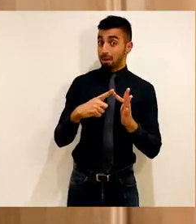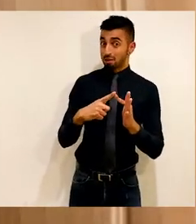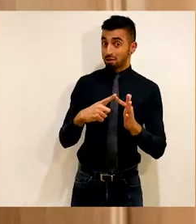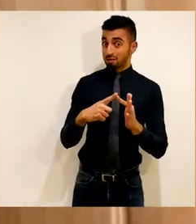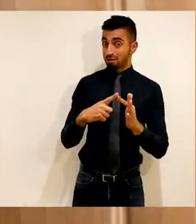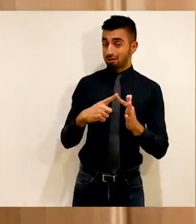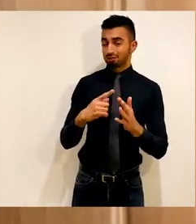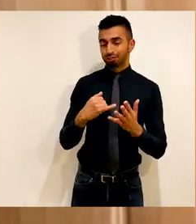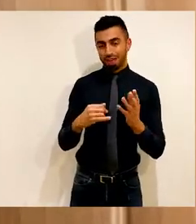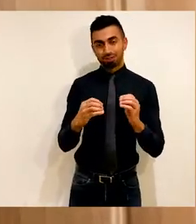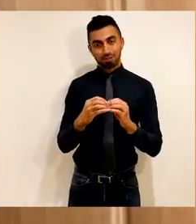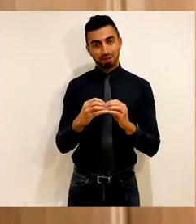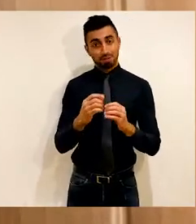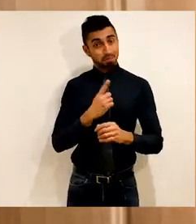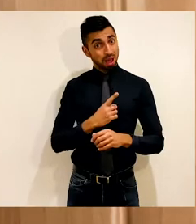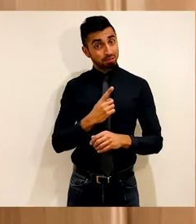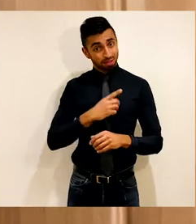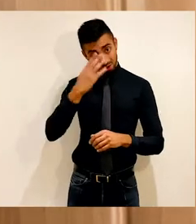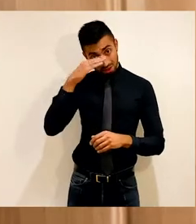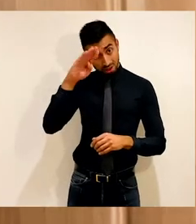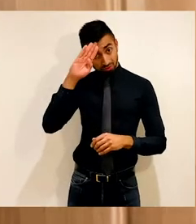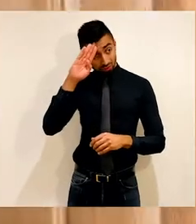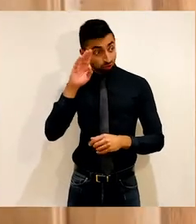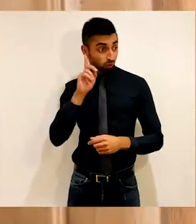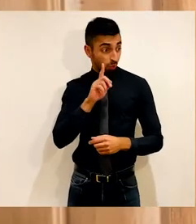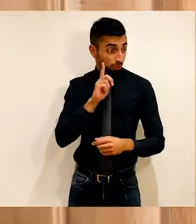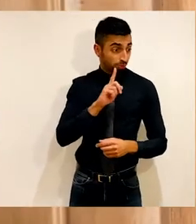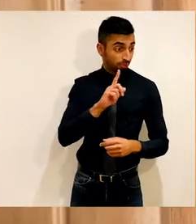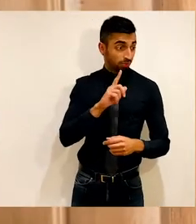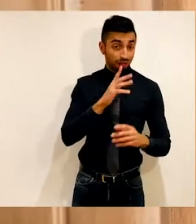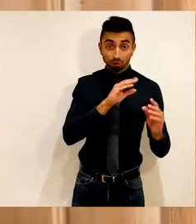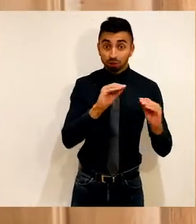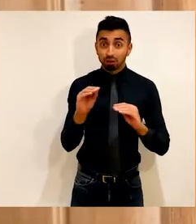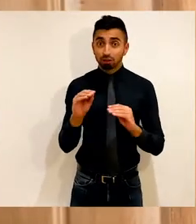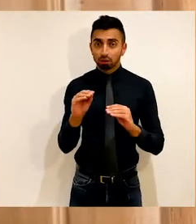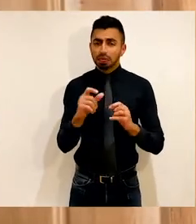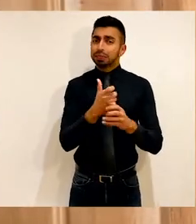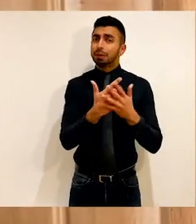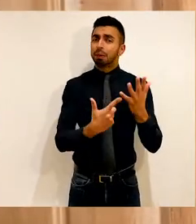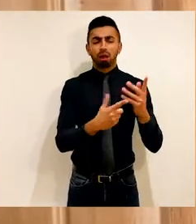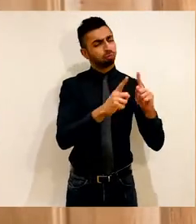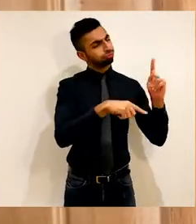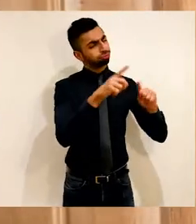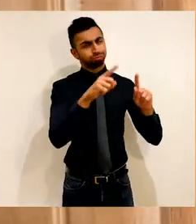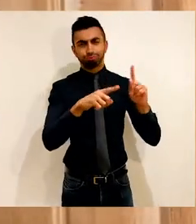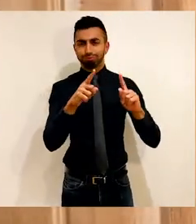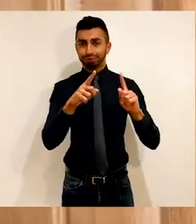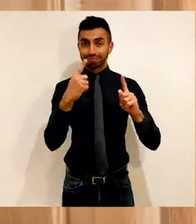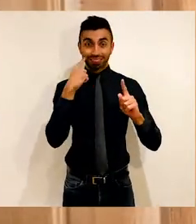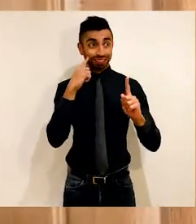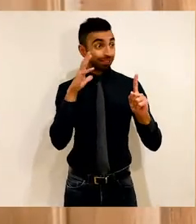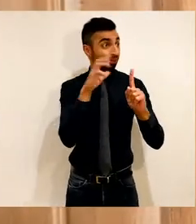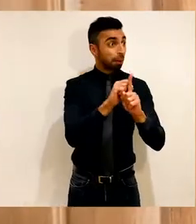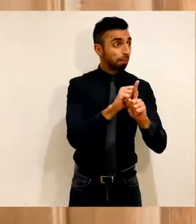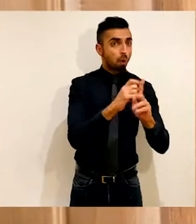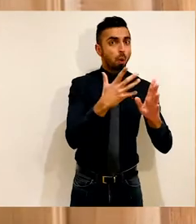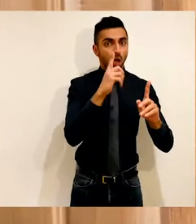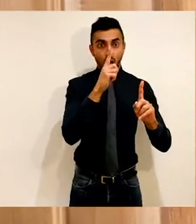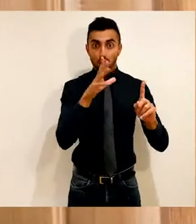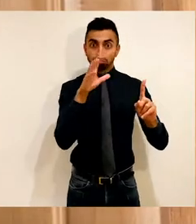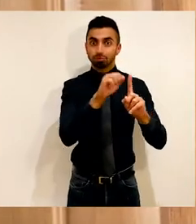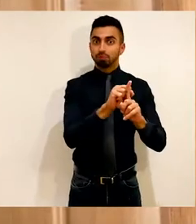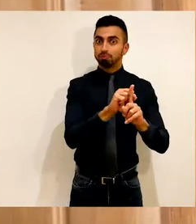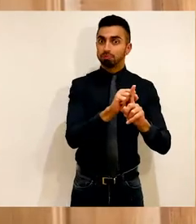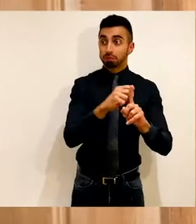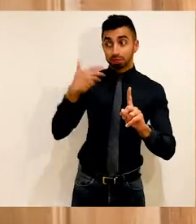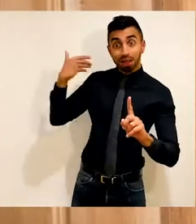Irish educator and a disabled woman. Disability can be visible or invisible. It can be inherited, like